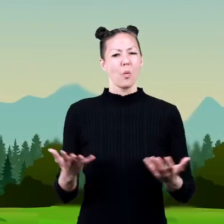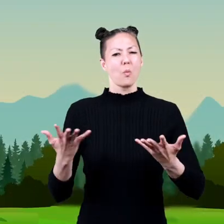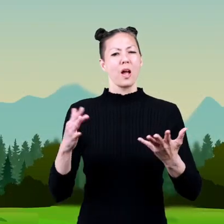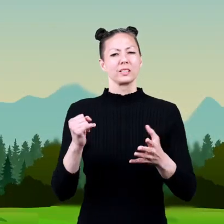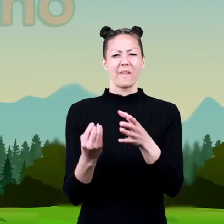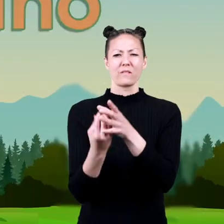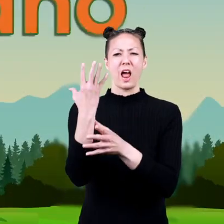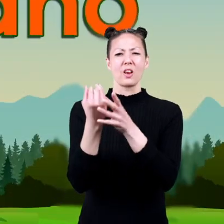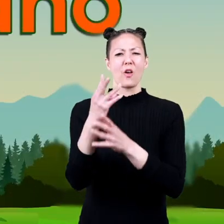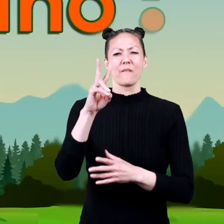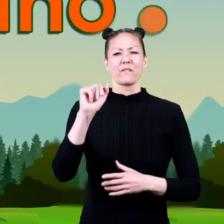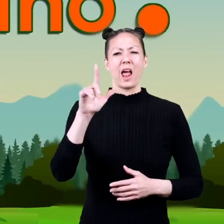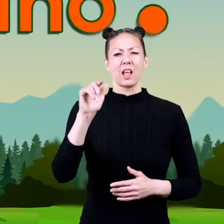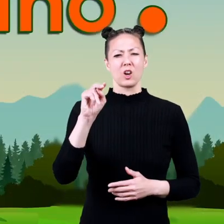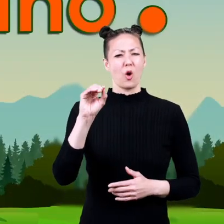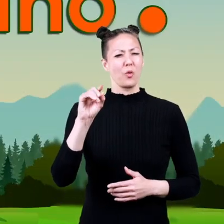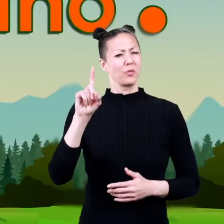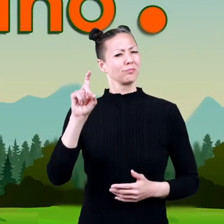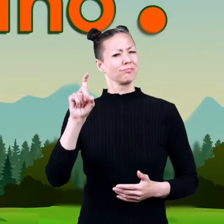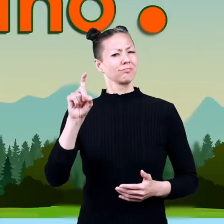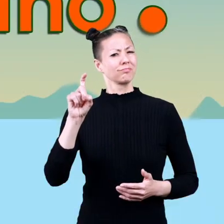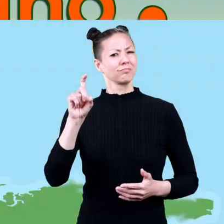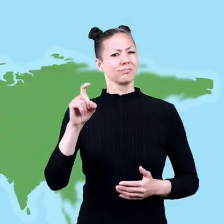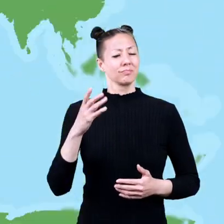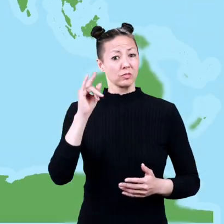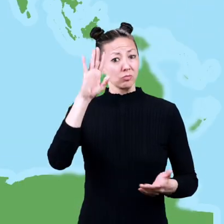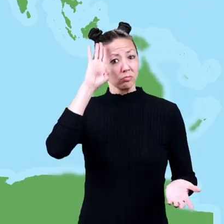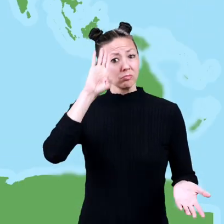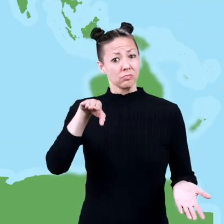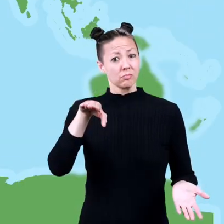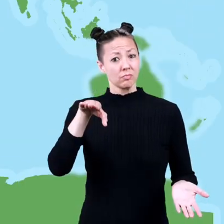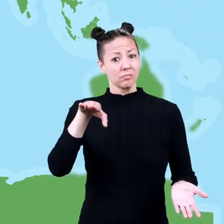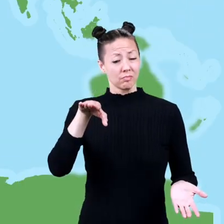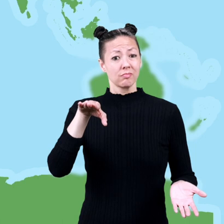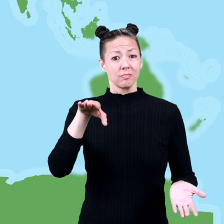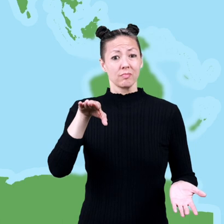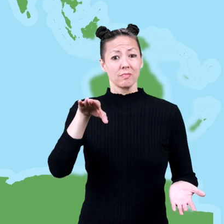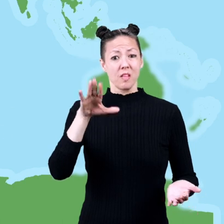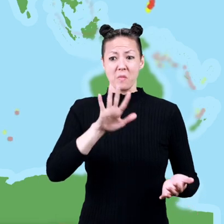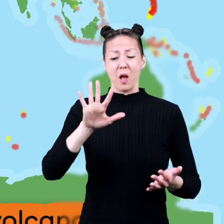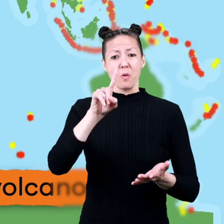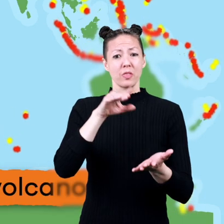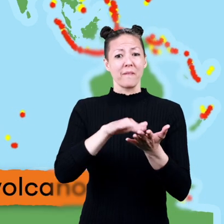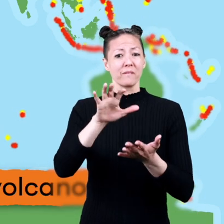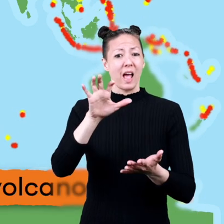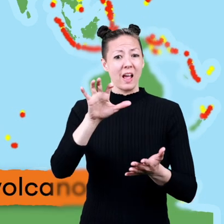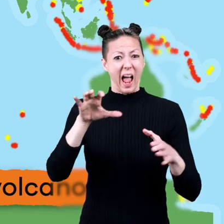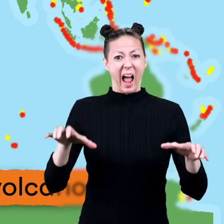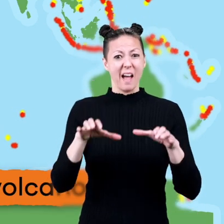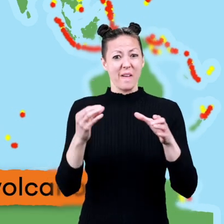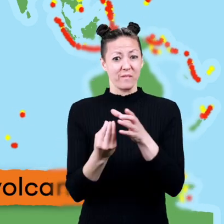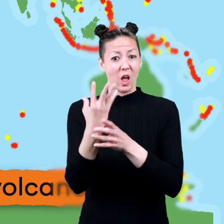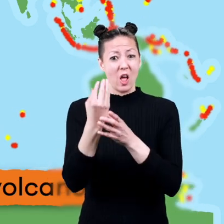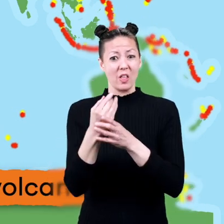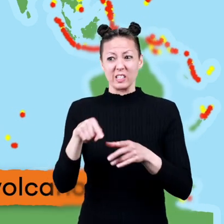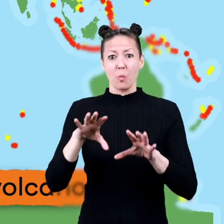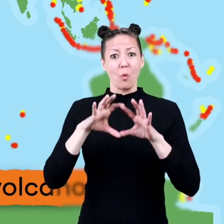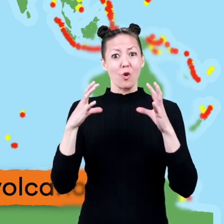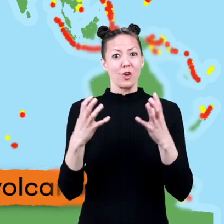what is a volcano did you know that there are around 1500